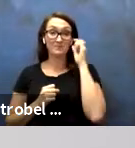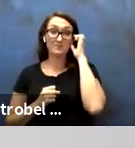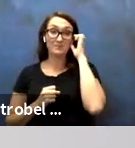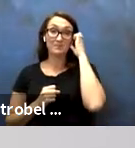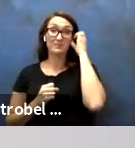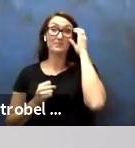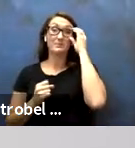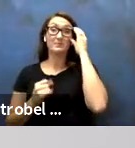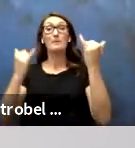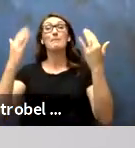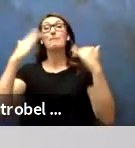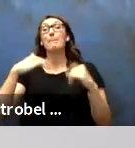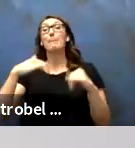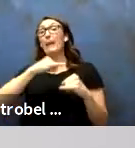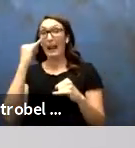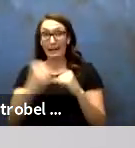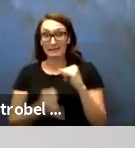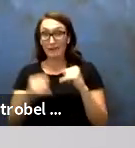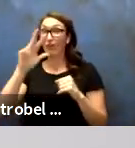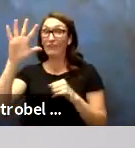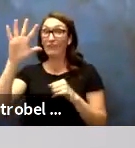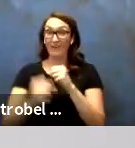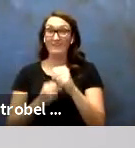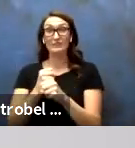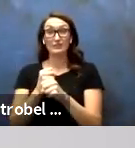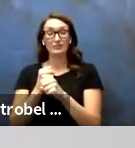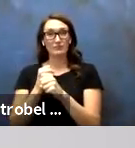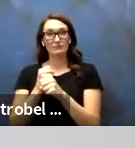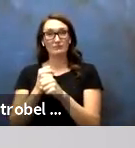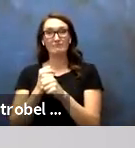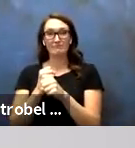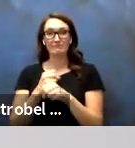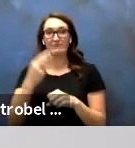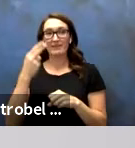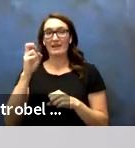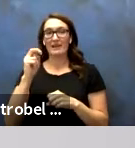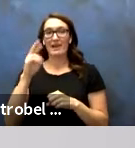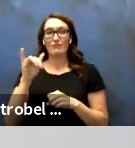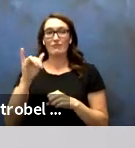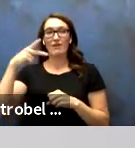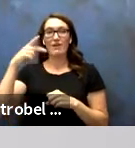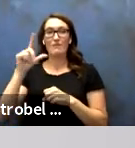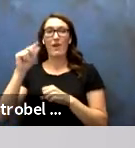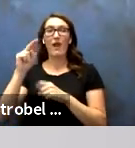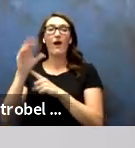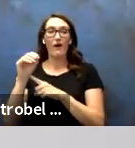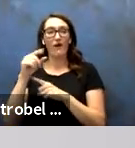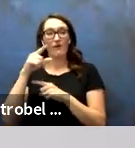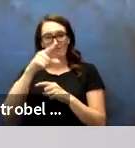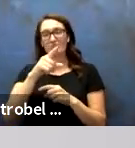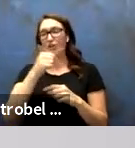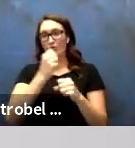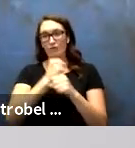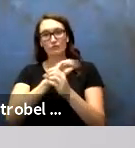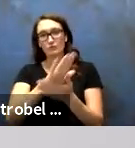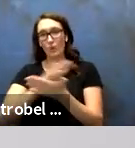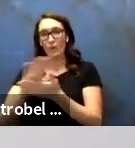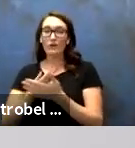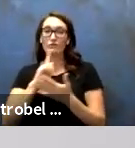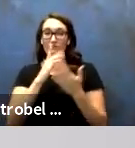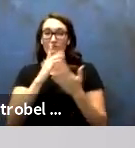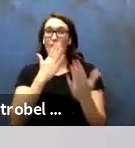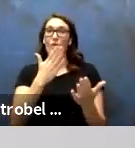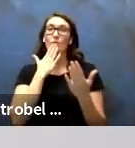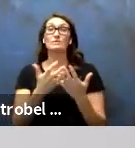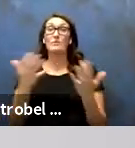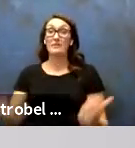And last but not least, a 35-year of services category, Henry Polanco. He's a custodian for building services division. Thank you so much.